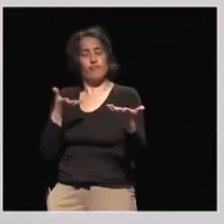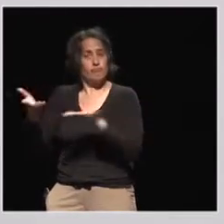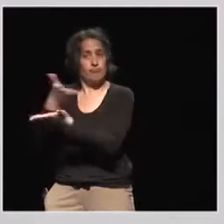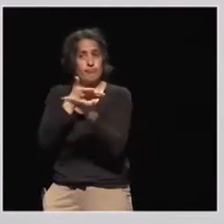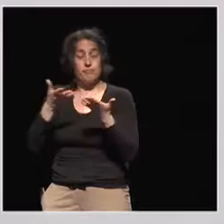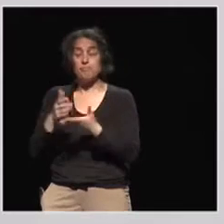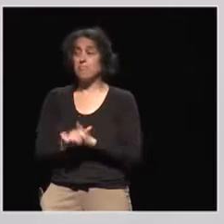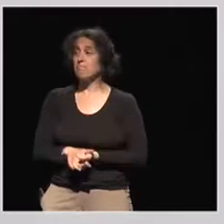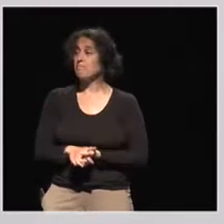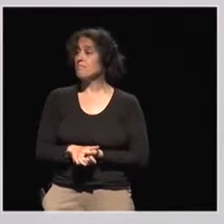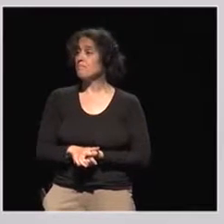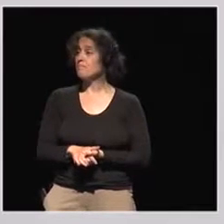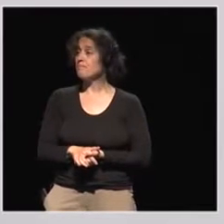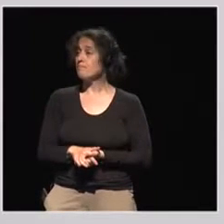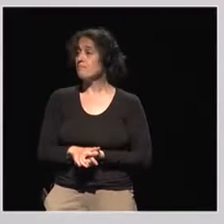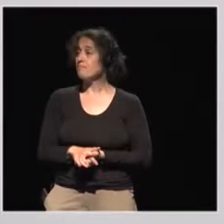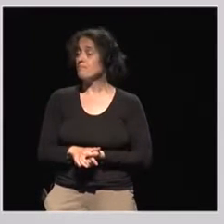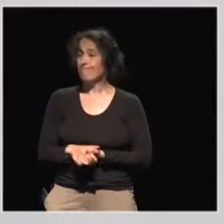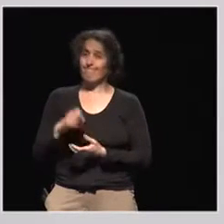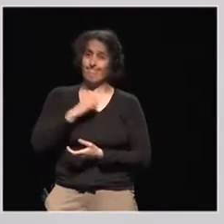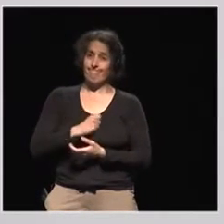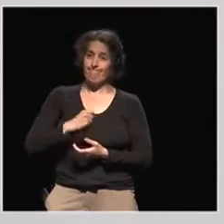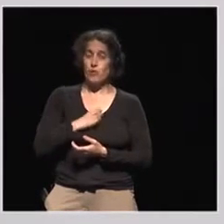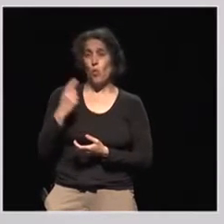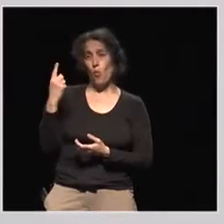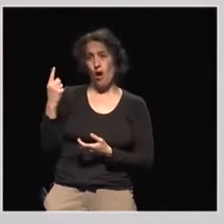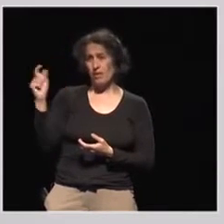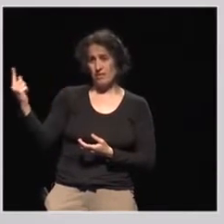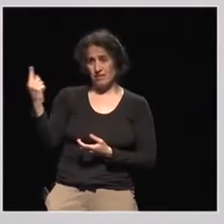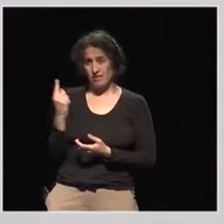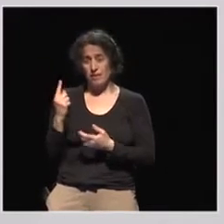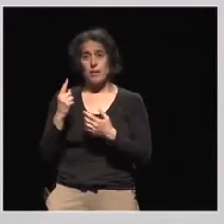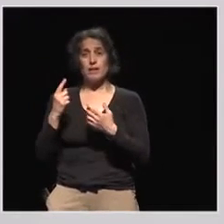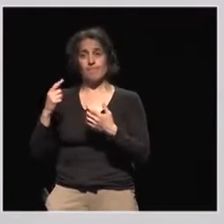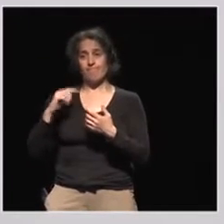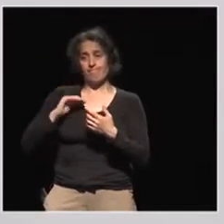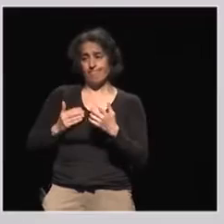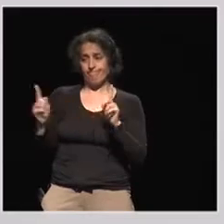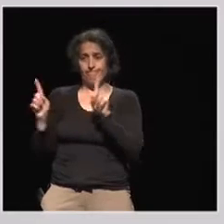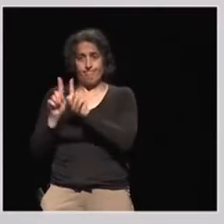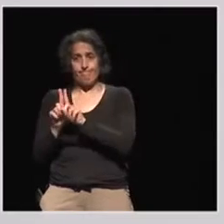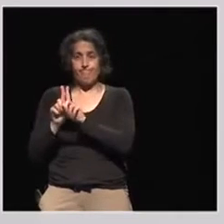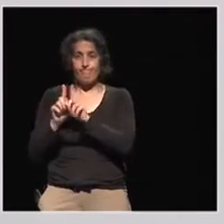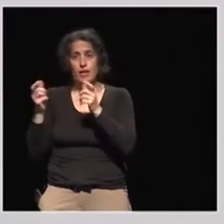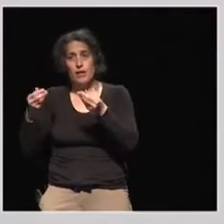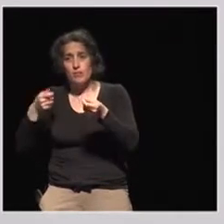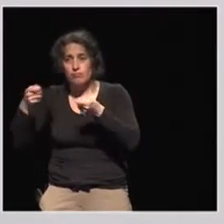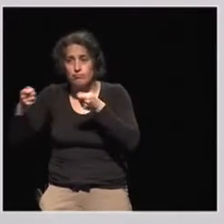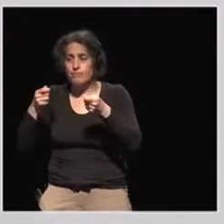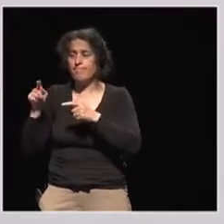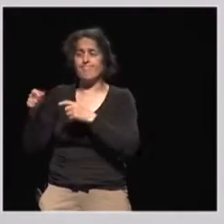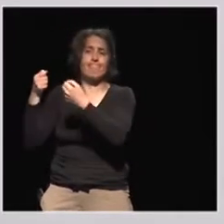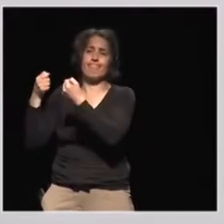Yeah, I have to apologize for Marina Sarli, who was supposed to moderate actually together with me this panel. She could not come for family